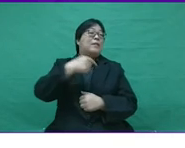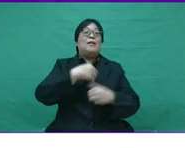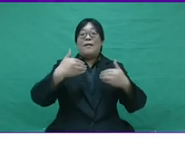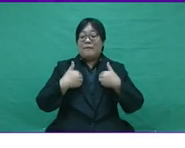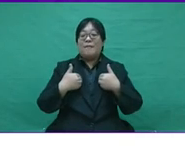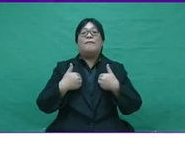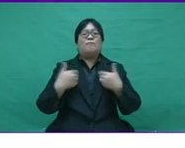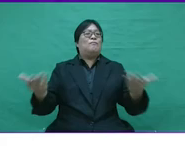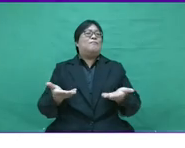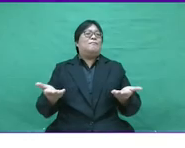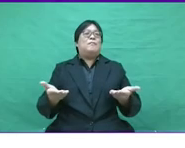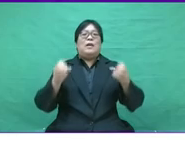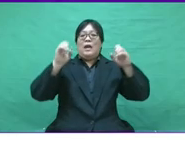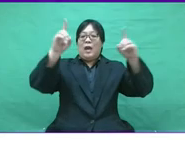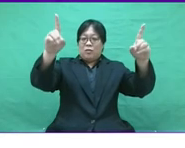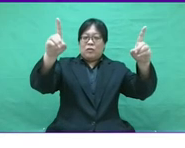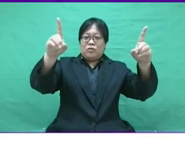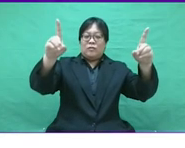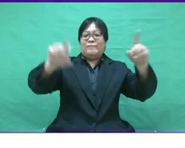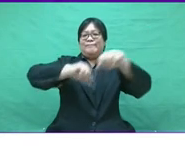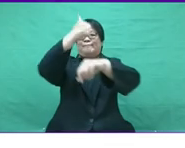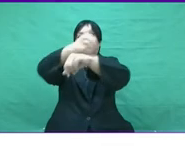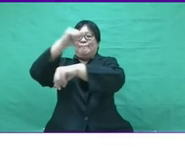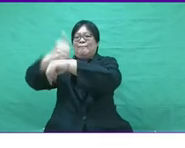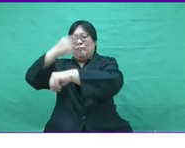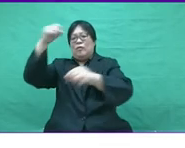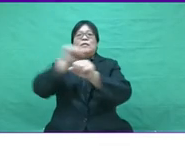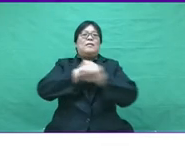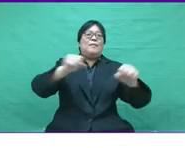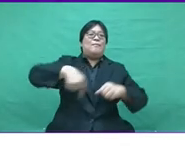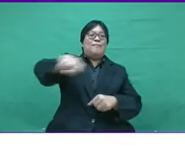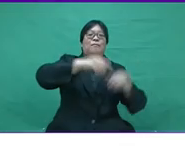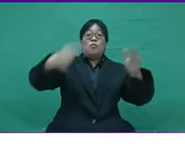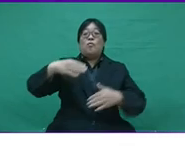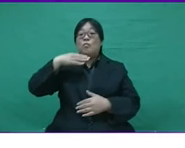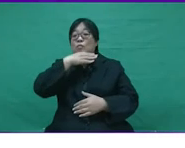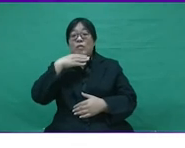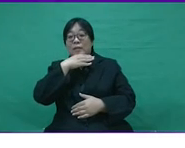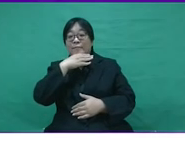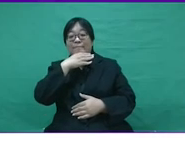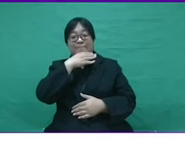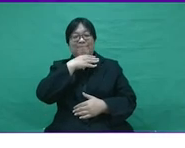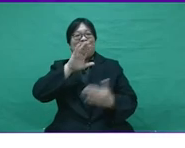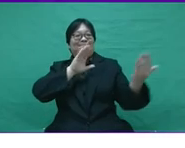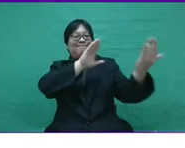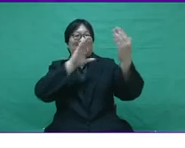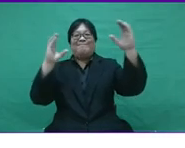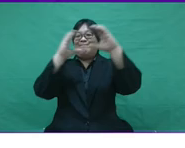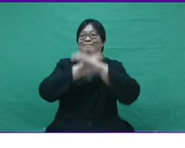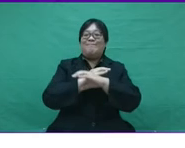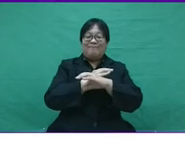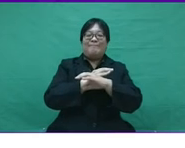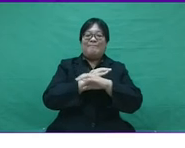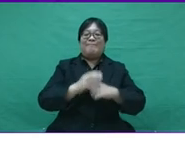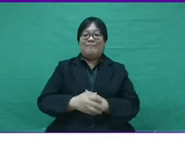2020. Do we have in place the educational setup to prepare our